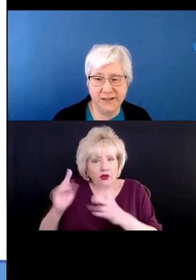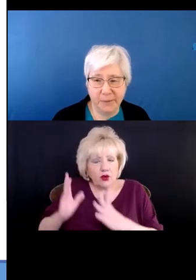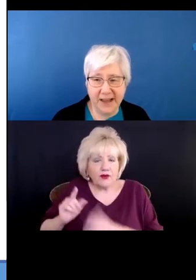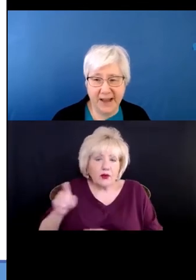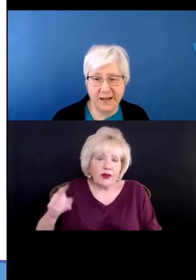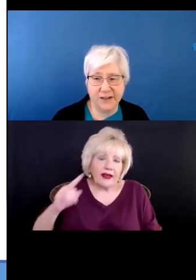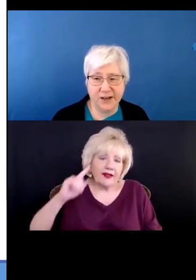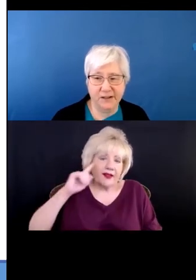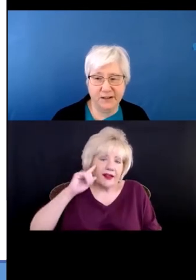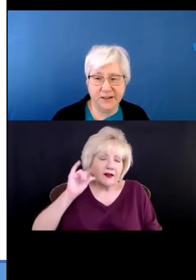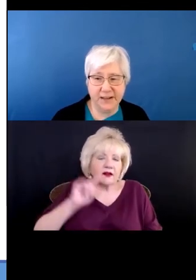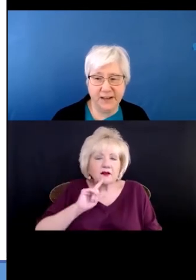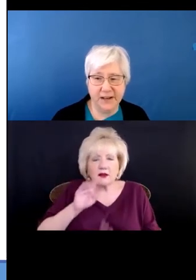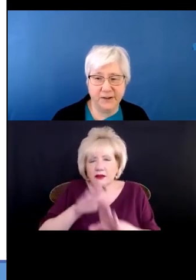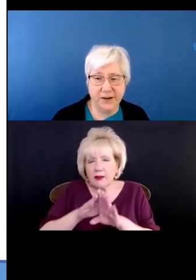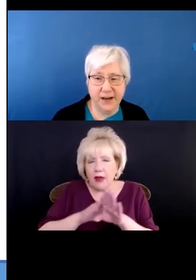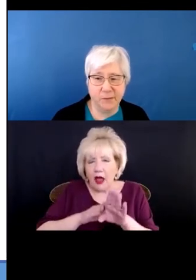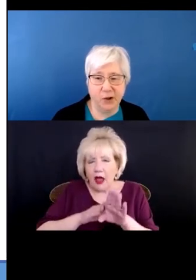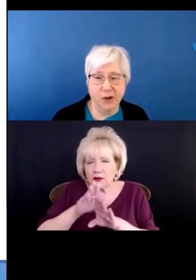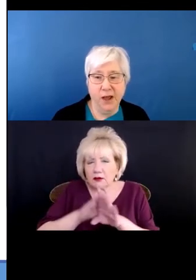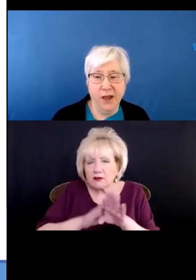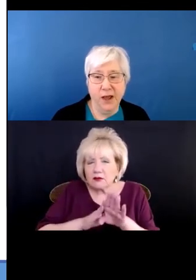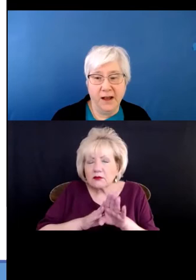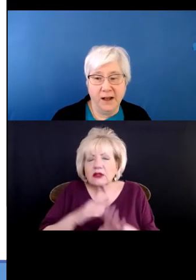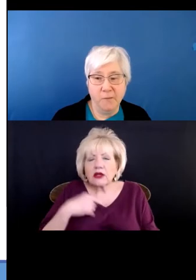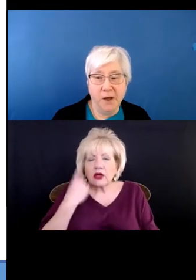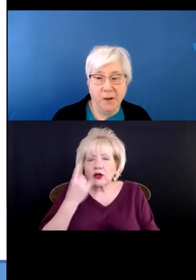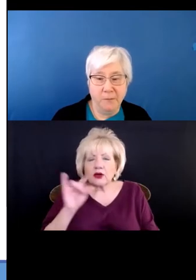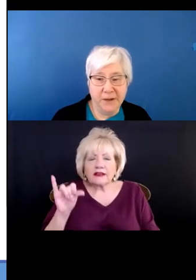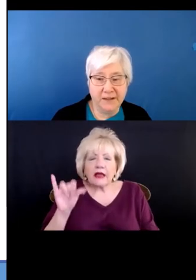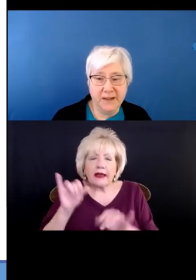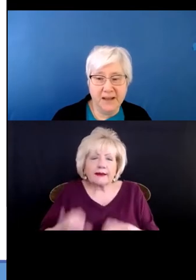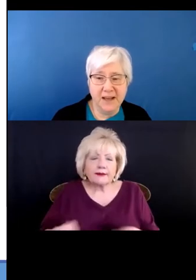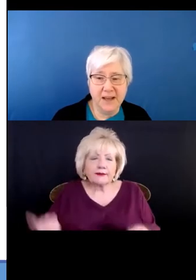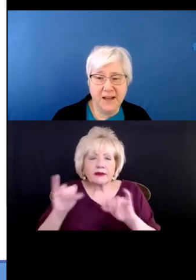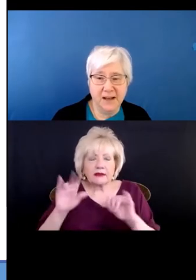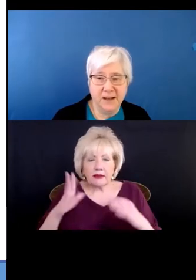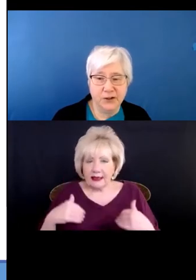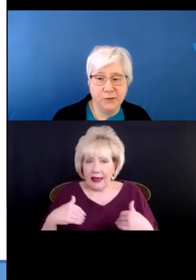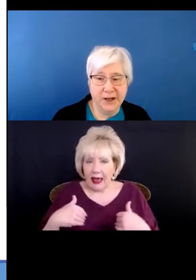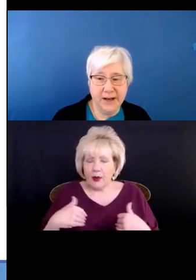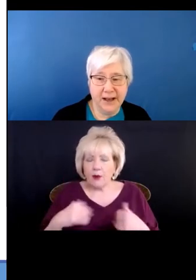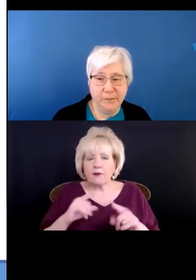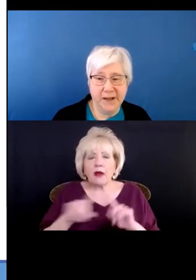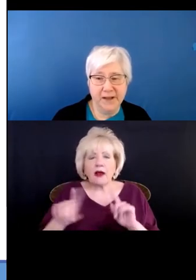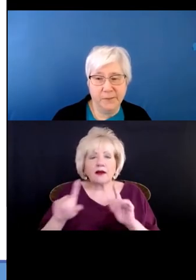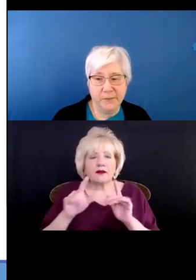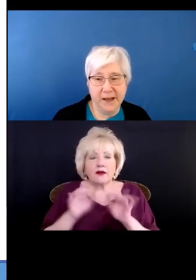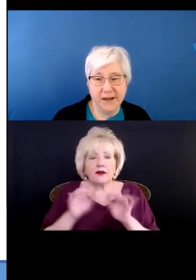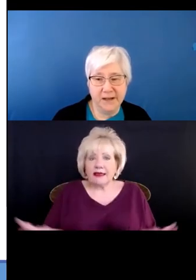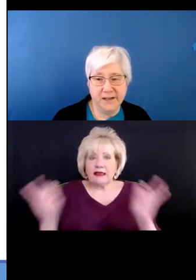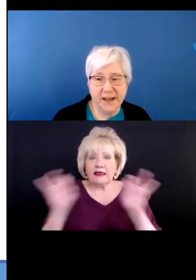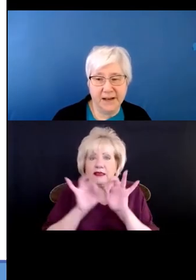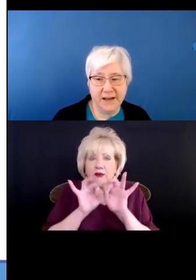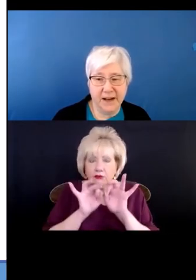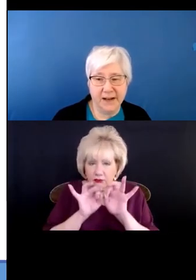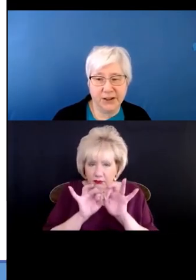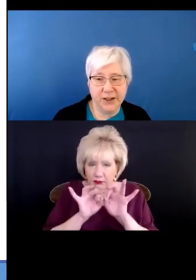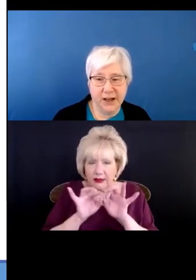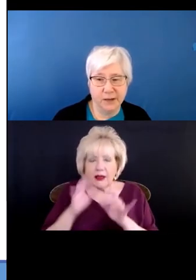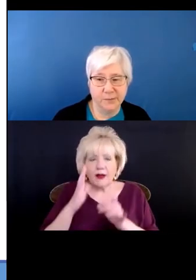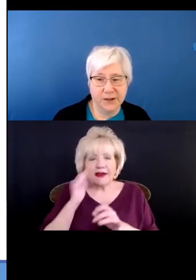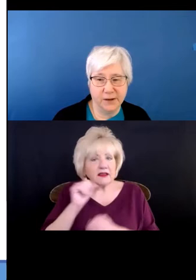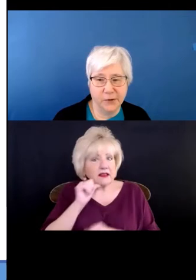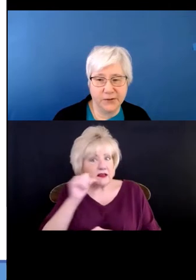oh, this is a pet. It looks like any other animal. But the key to it not being a pet is that it